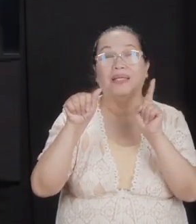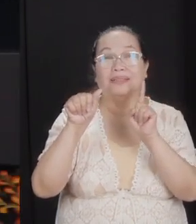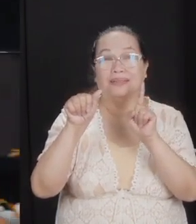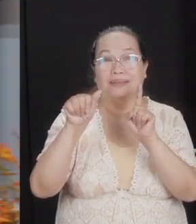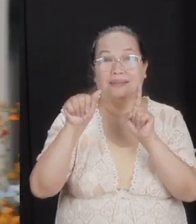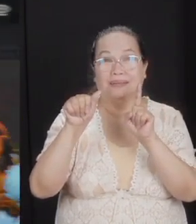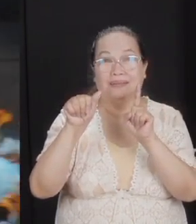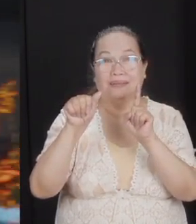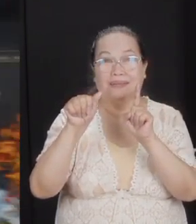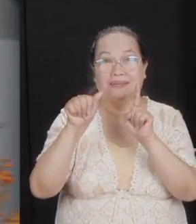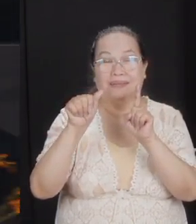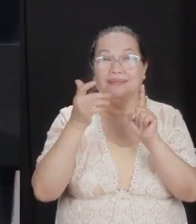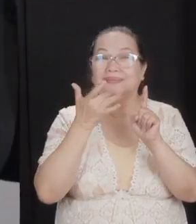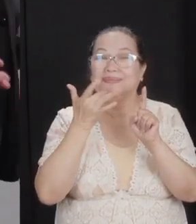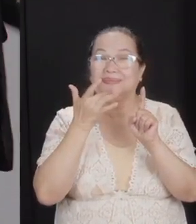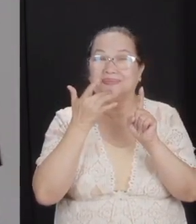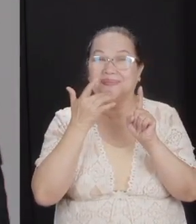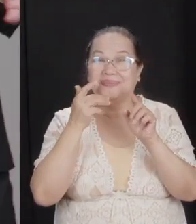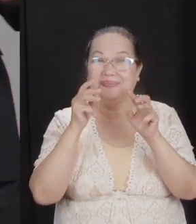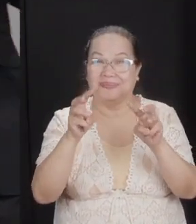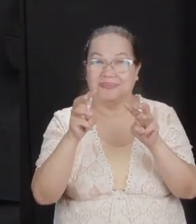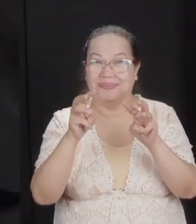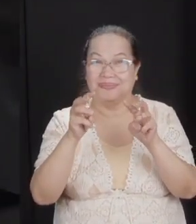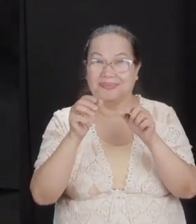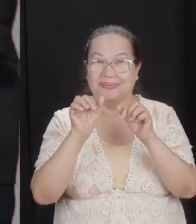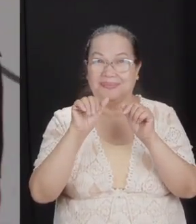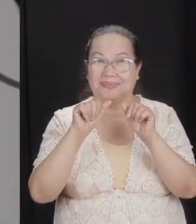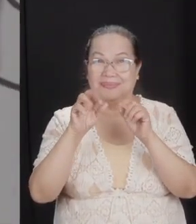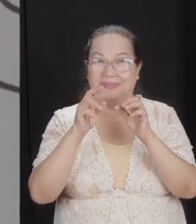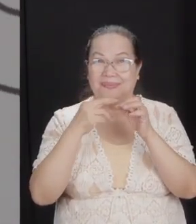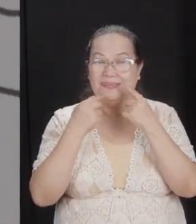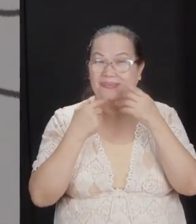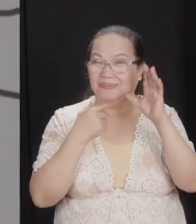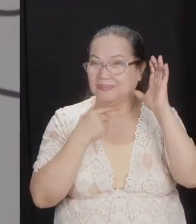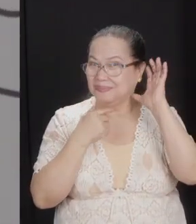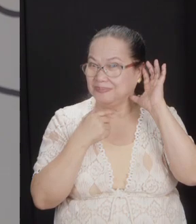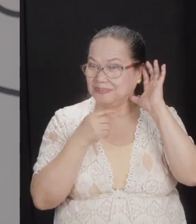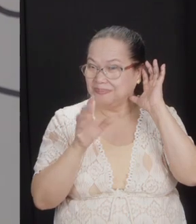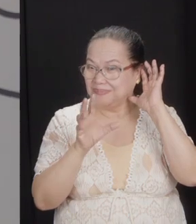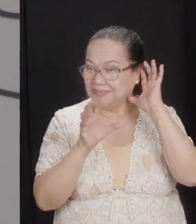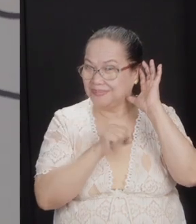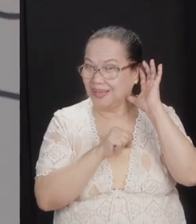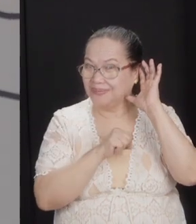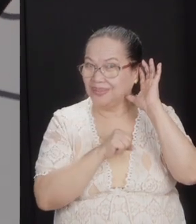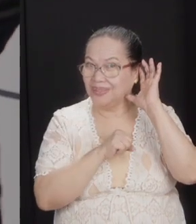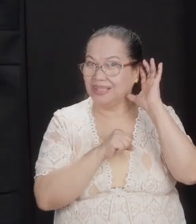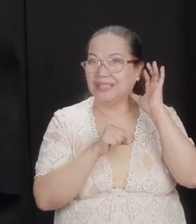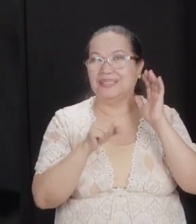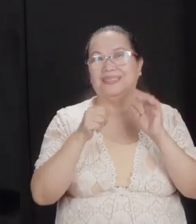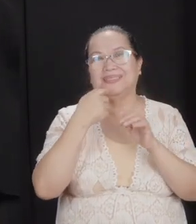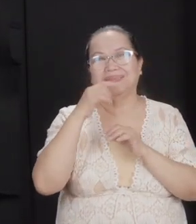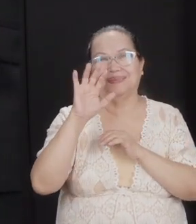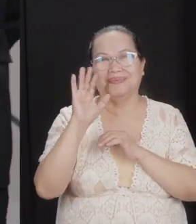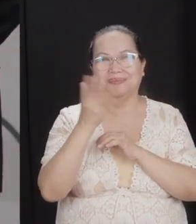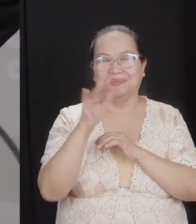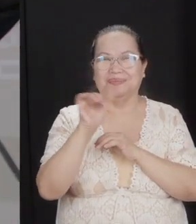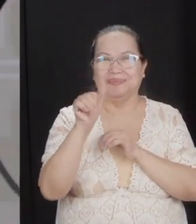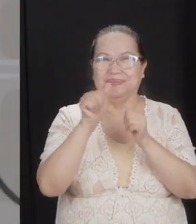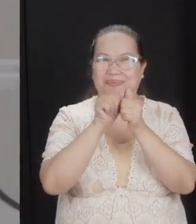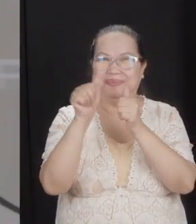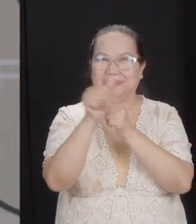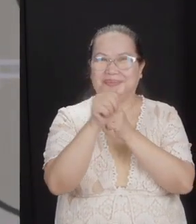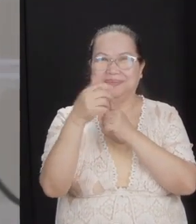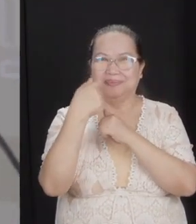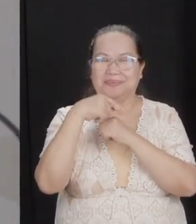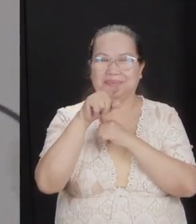It's our favorite way of handling relational issues. Can I hear a guess? Avoidance! I do.